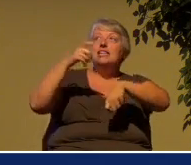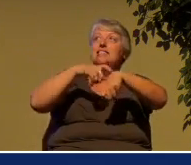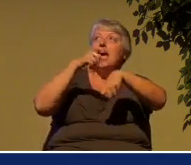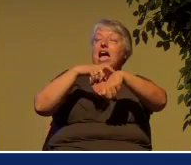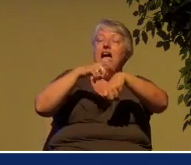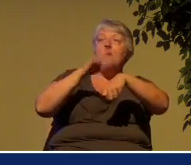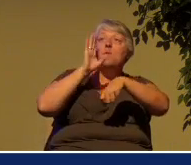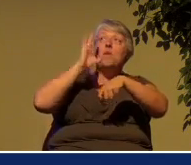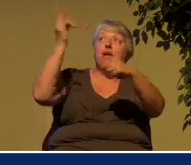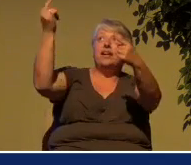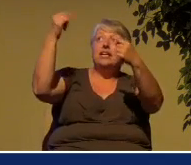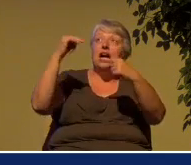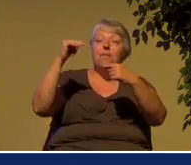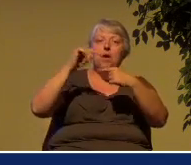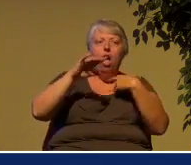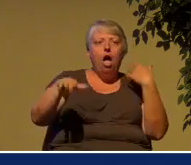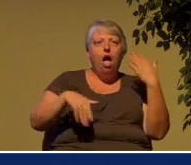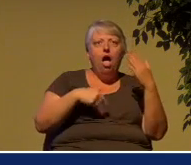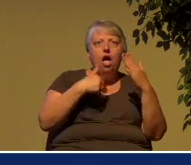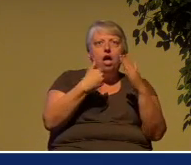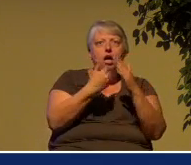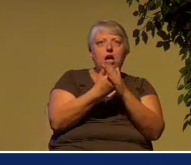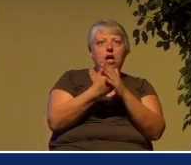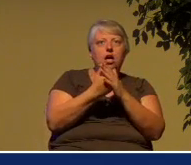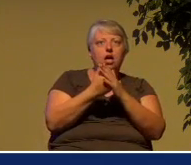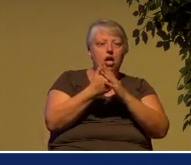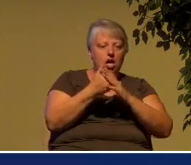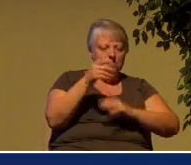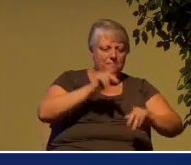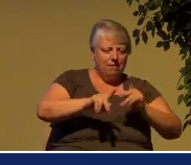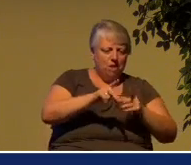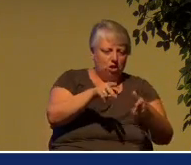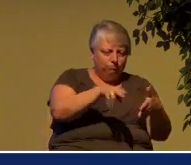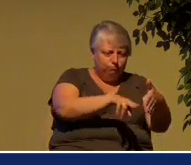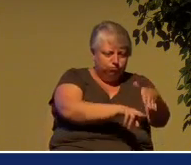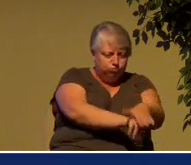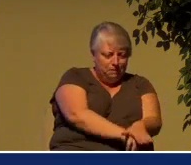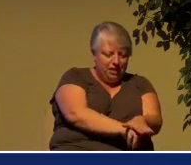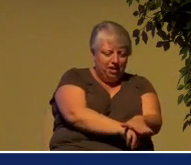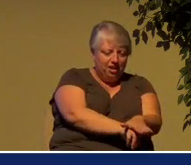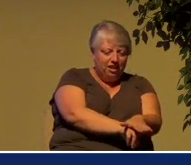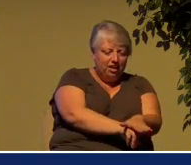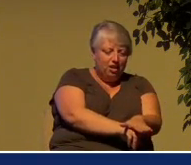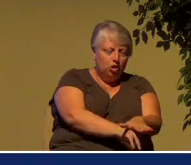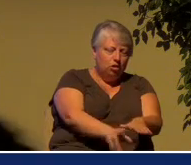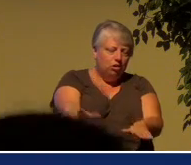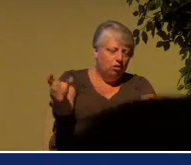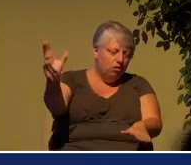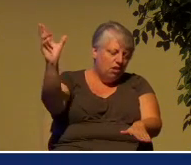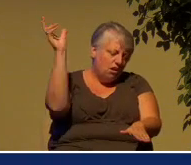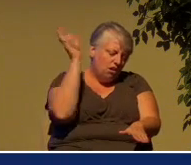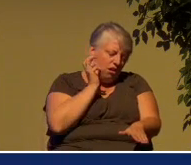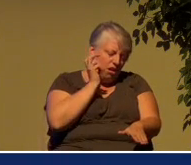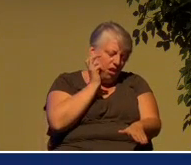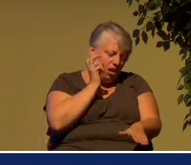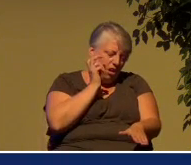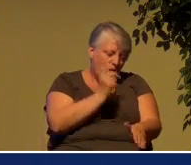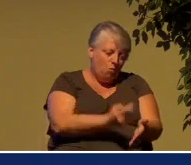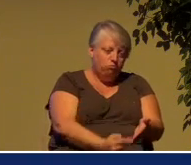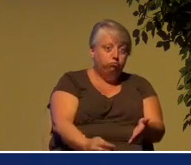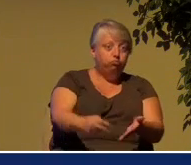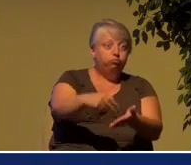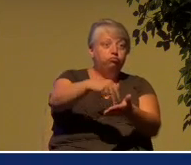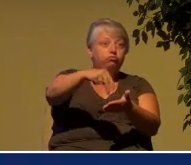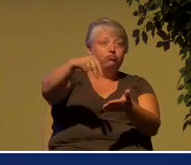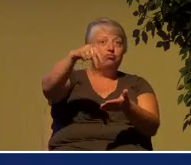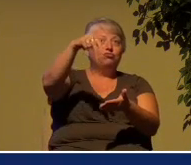all who are in their graves will hear his voice and come out. Those who have done good will rise to